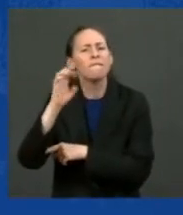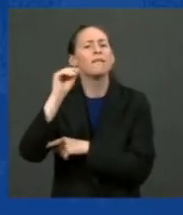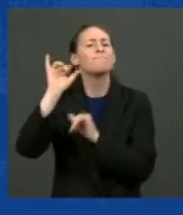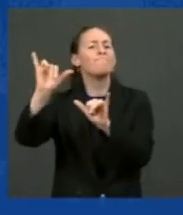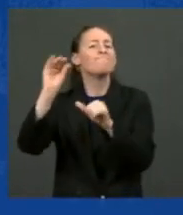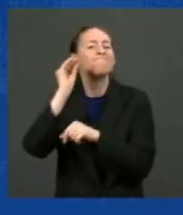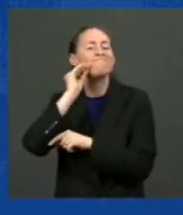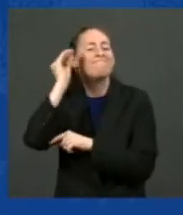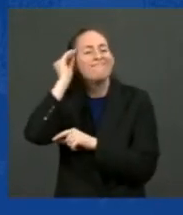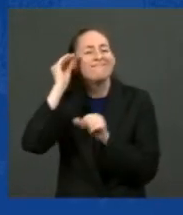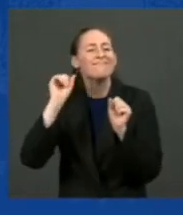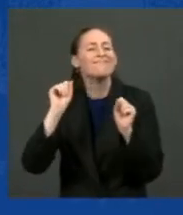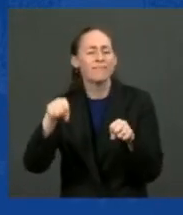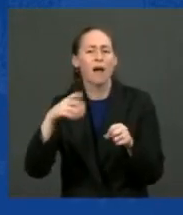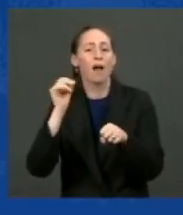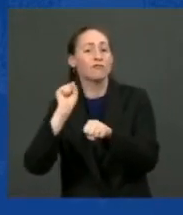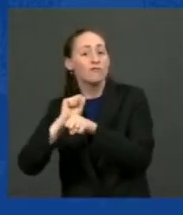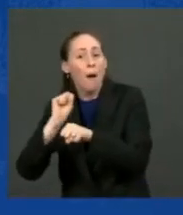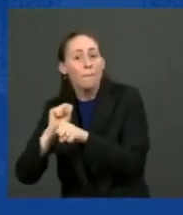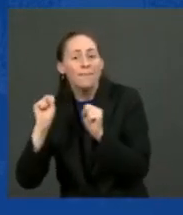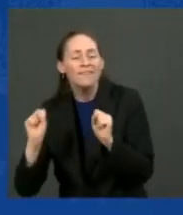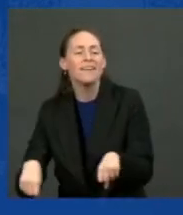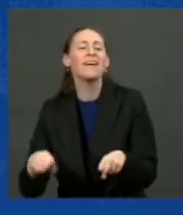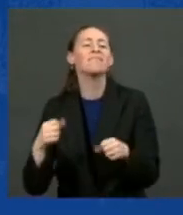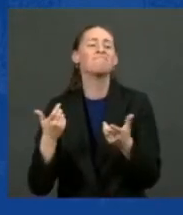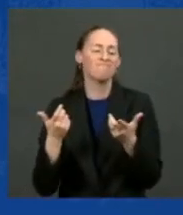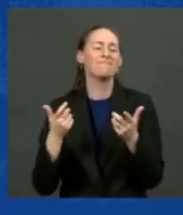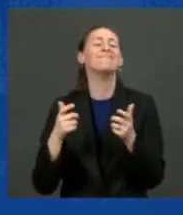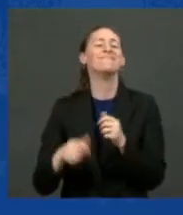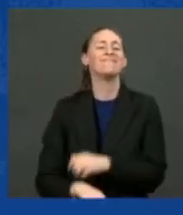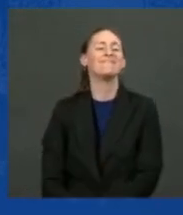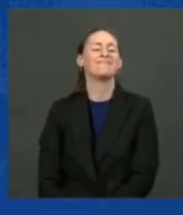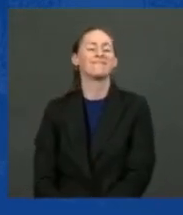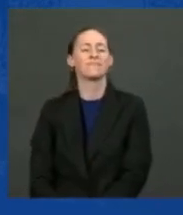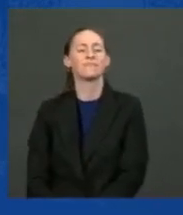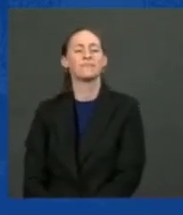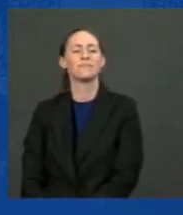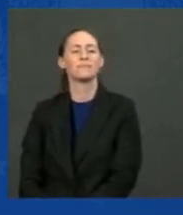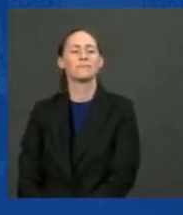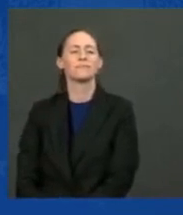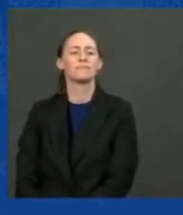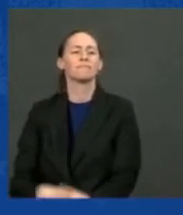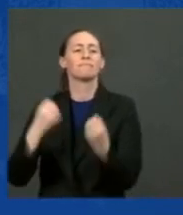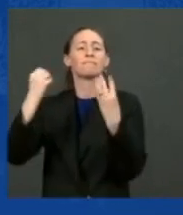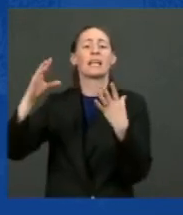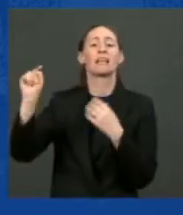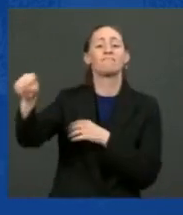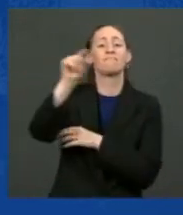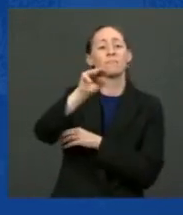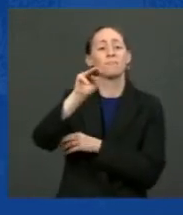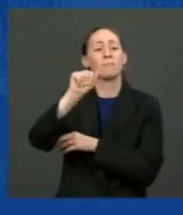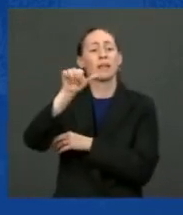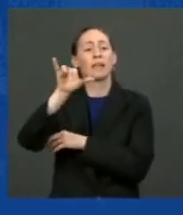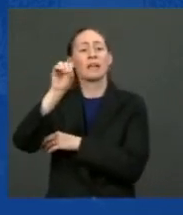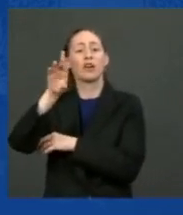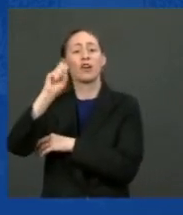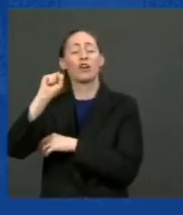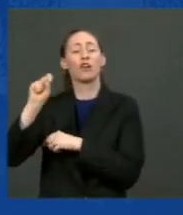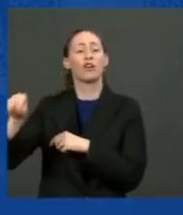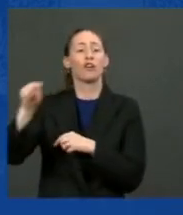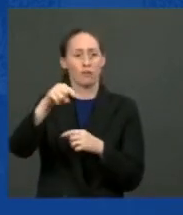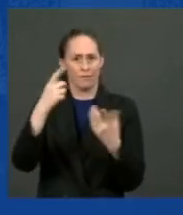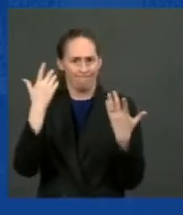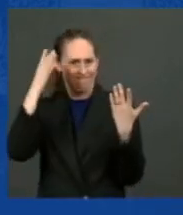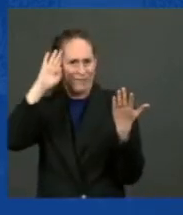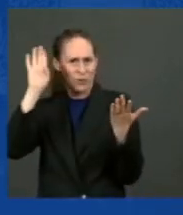jobs. In most of the major metropolitan areas in America, you can't afford the housing. And it helps to meet the